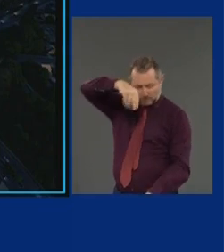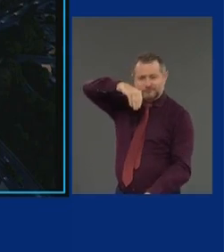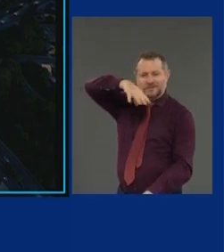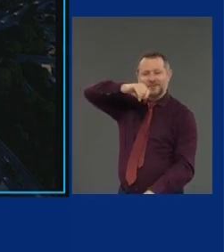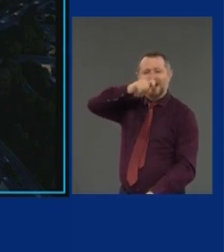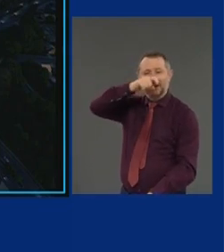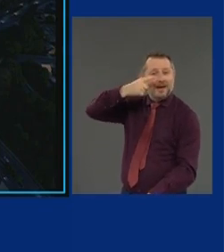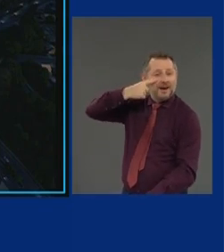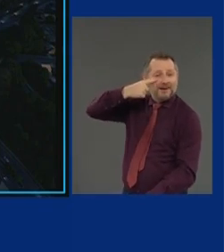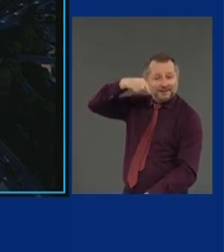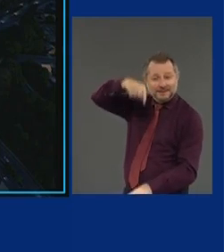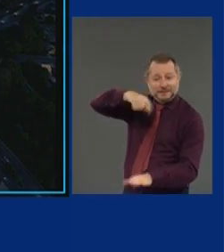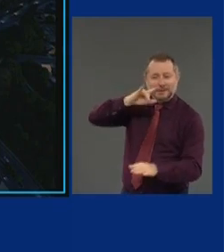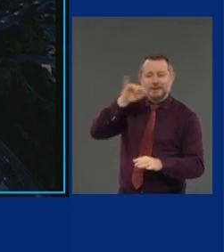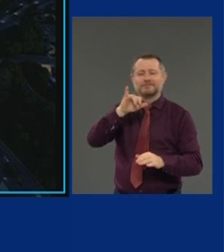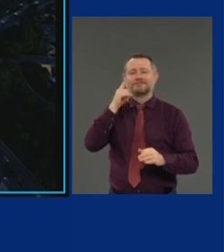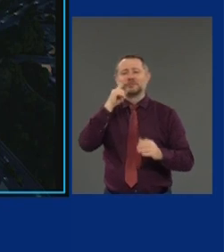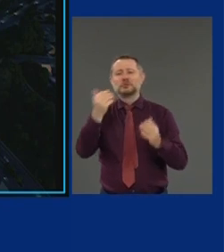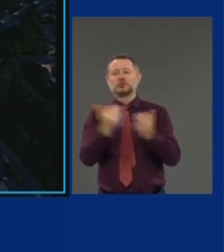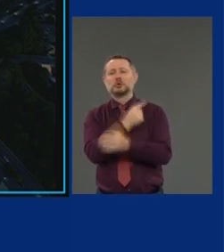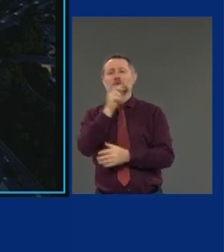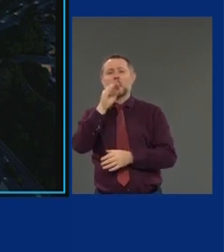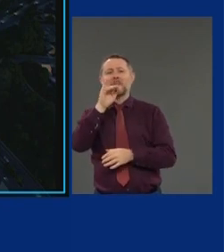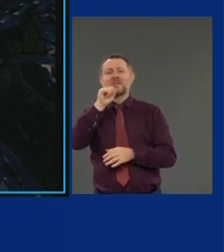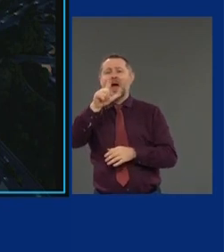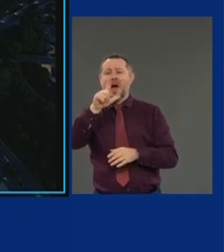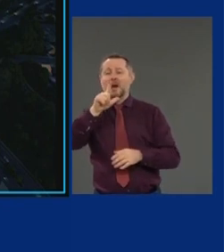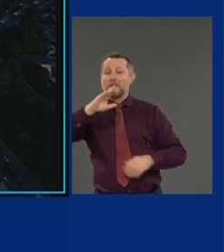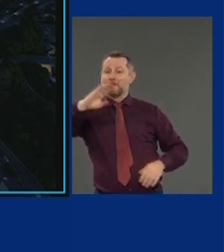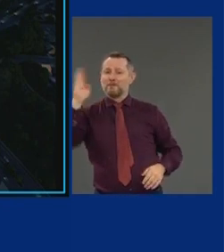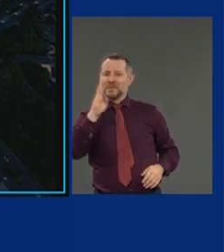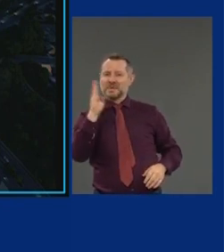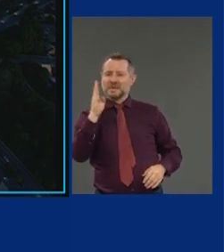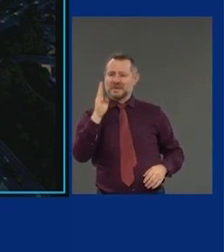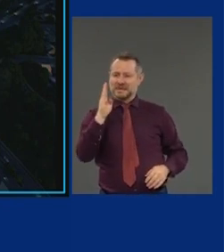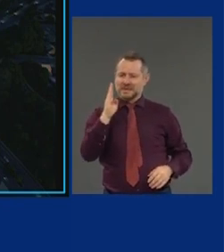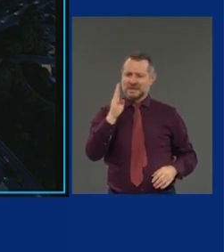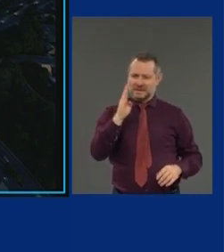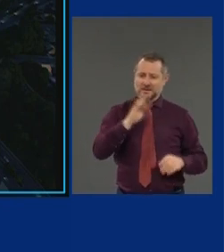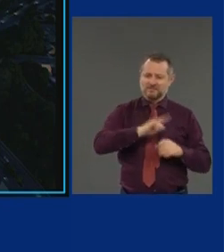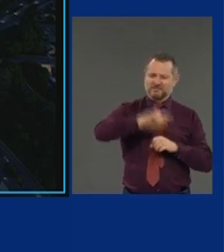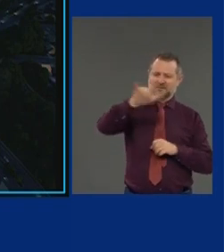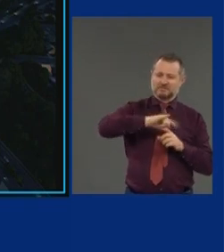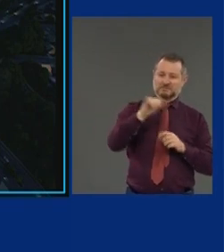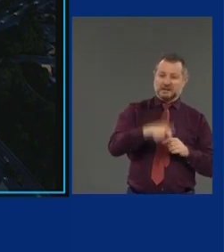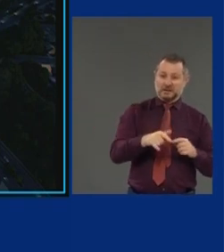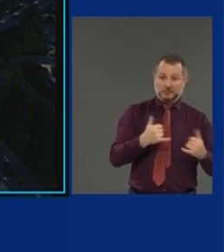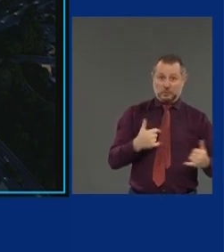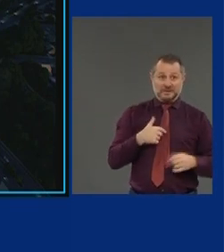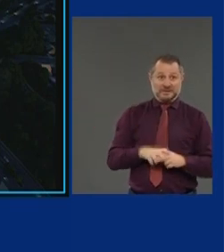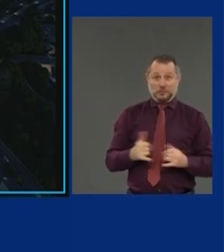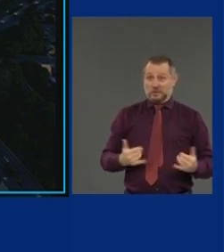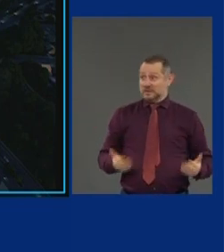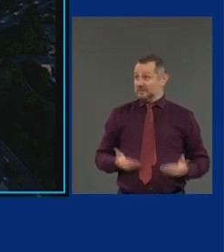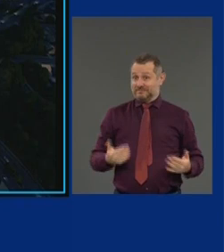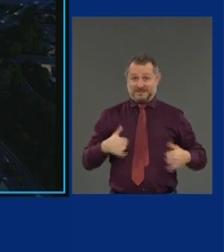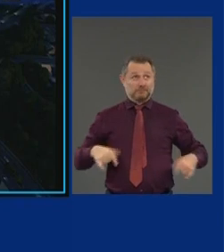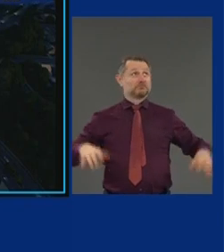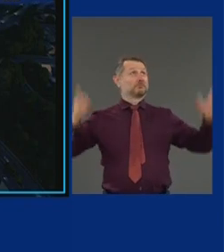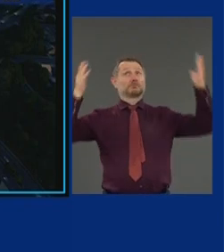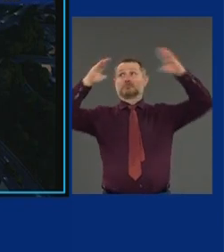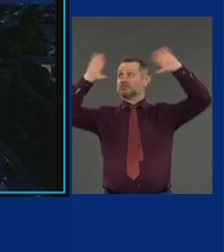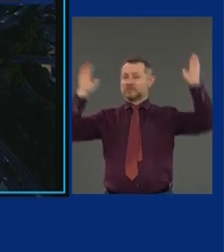arrivals and departures hall, where we are right now, highlighted in the middle of this slide. And here you see the entire